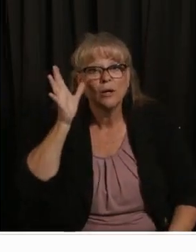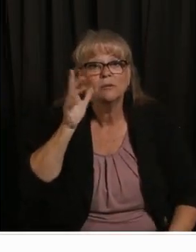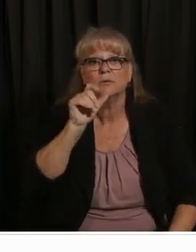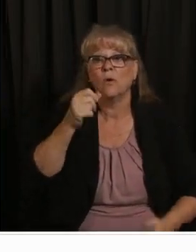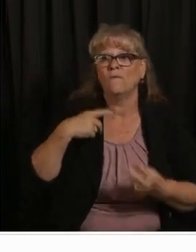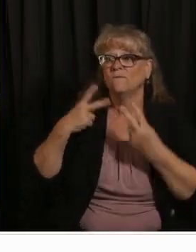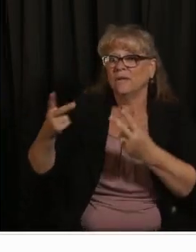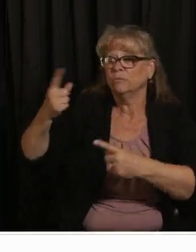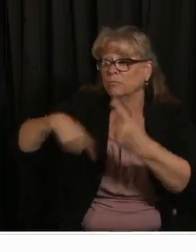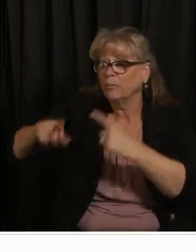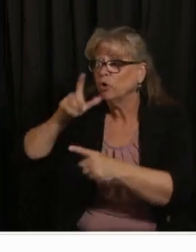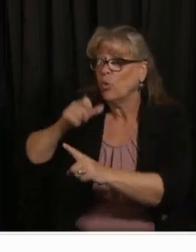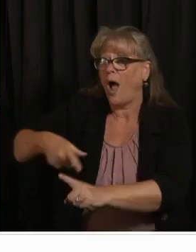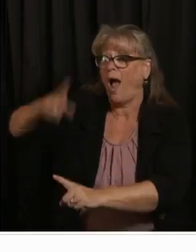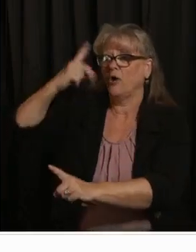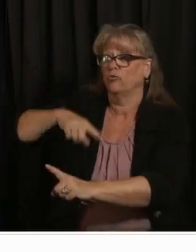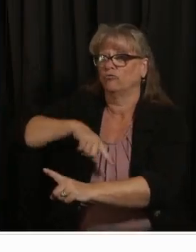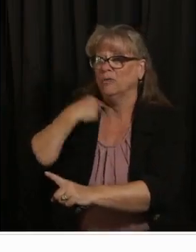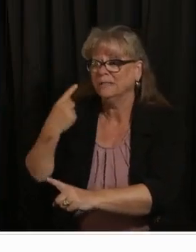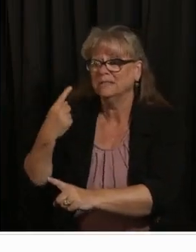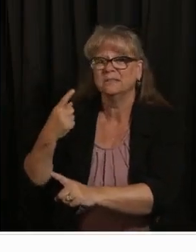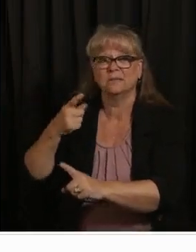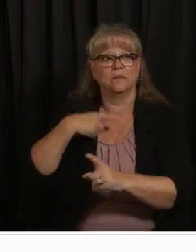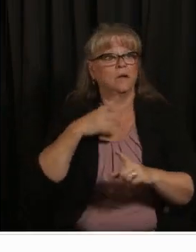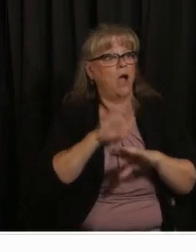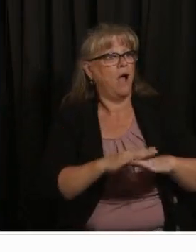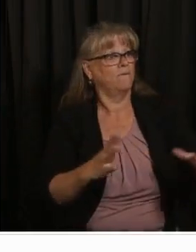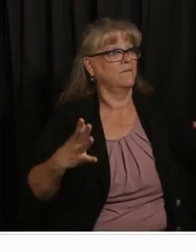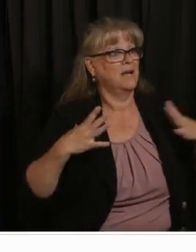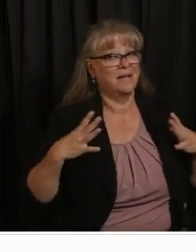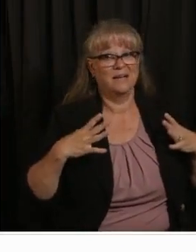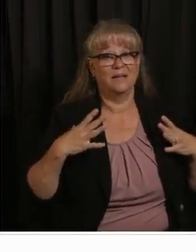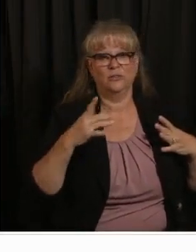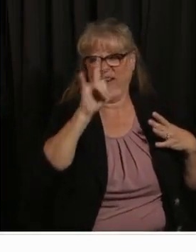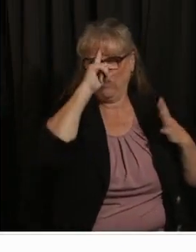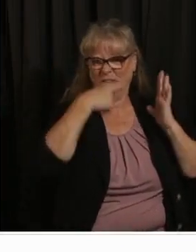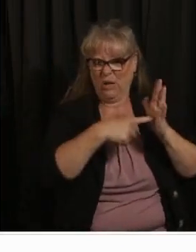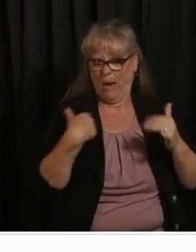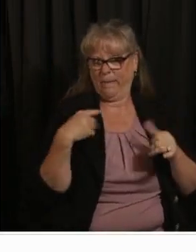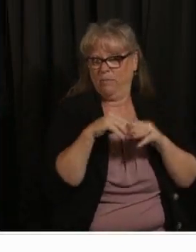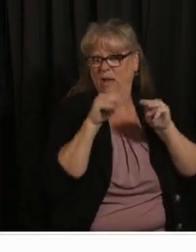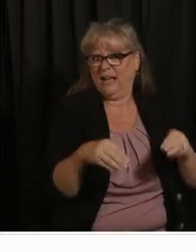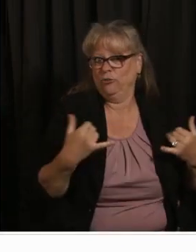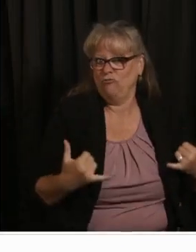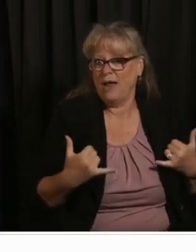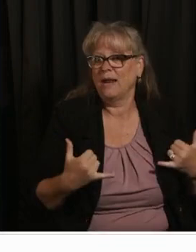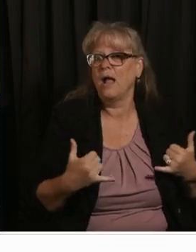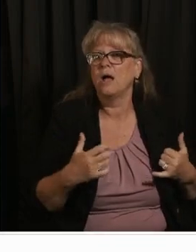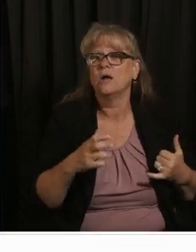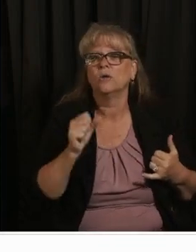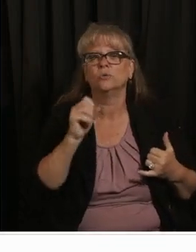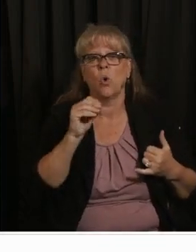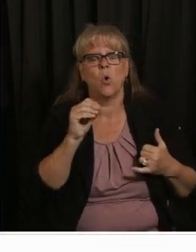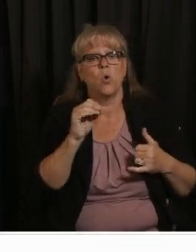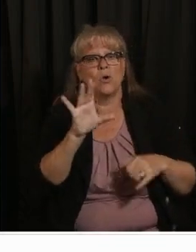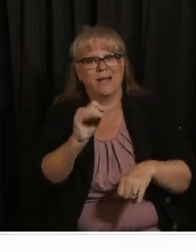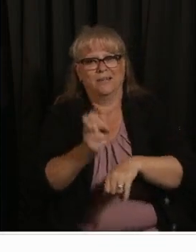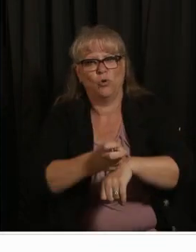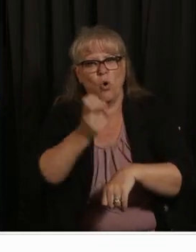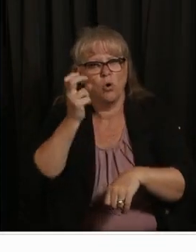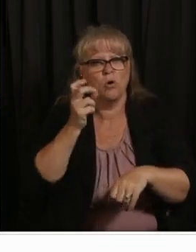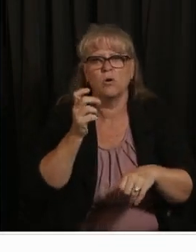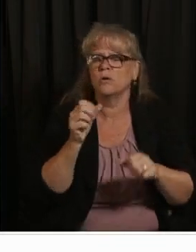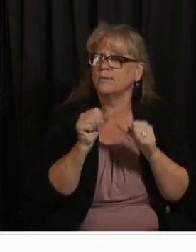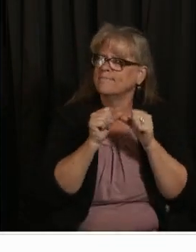scholarship and um I think what's next for me is to just keep trying hard and studying in high school so that eventually I can go to university and study